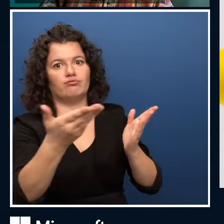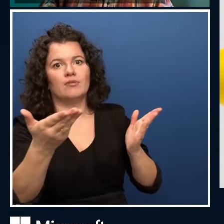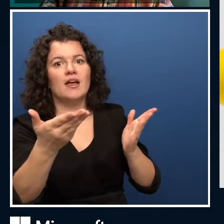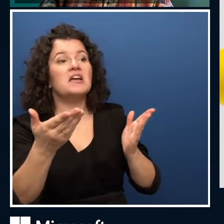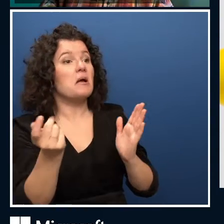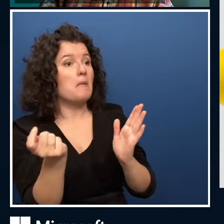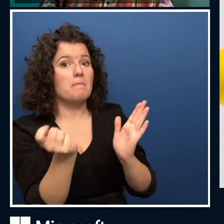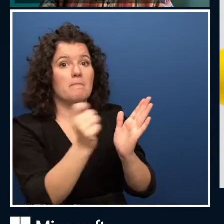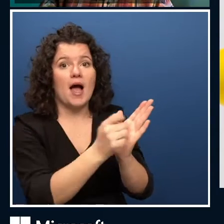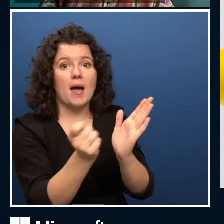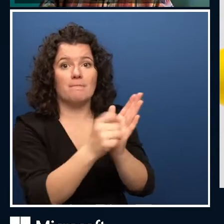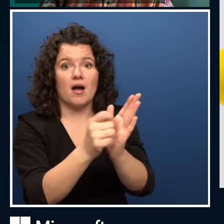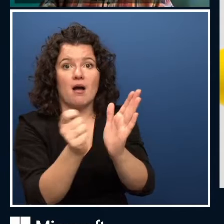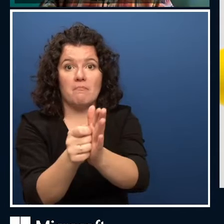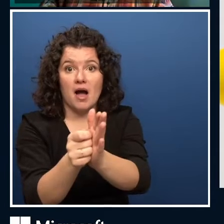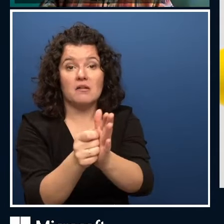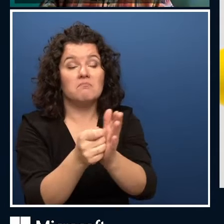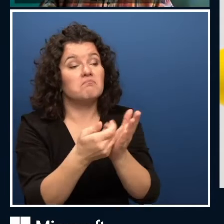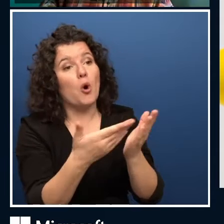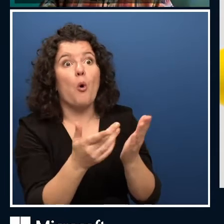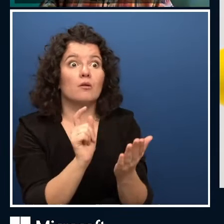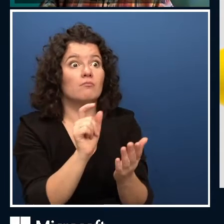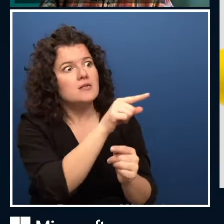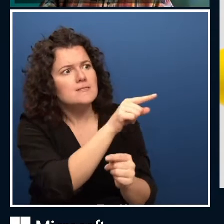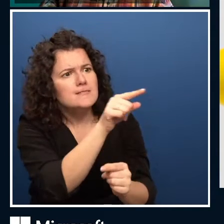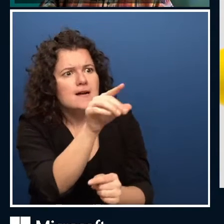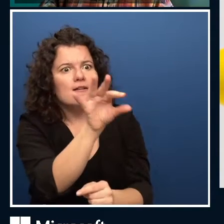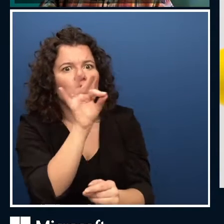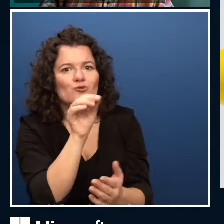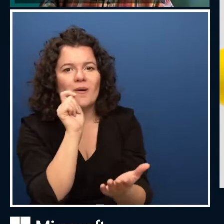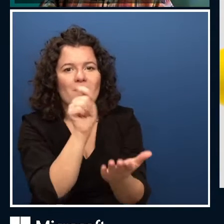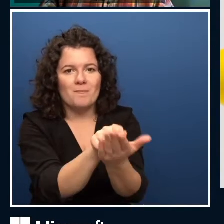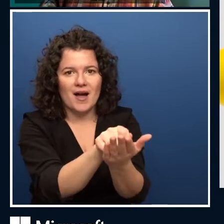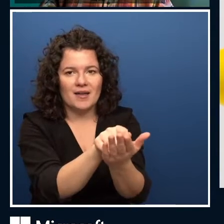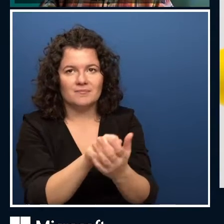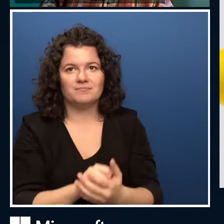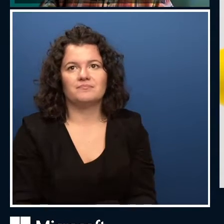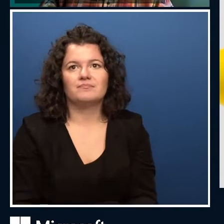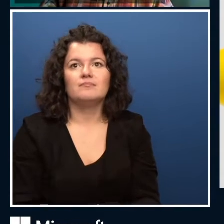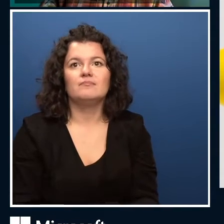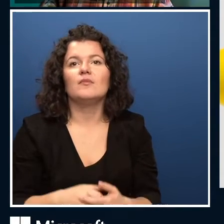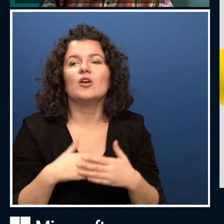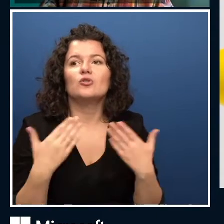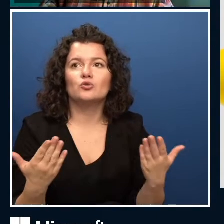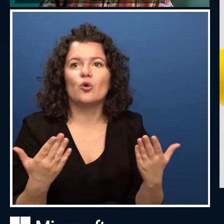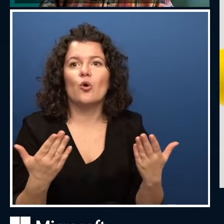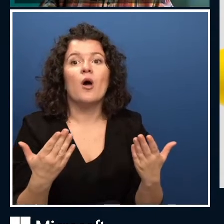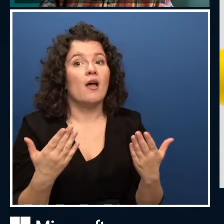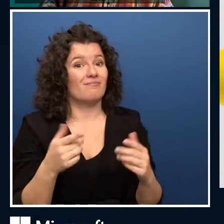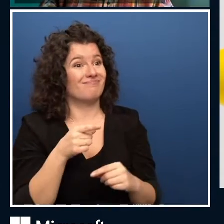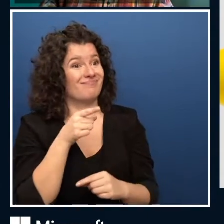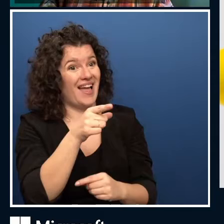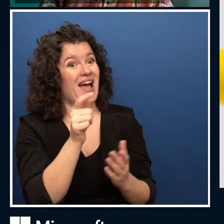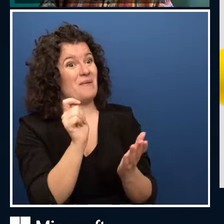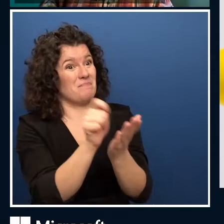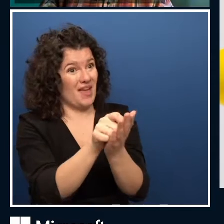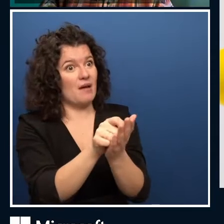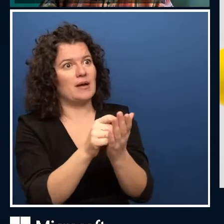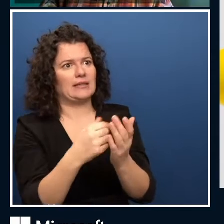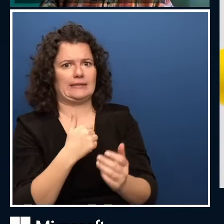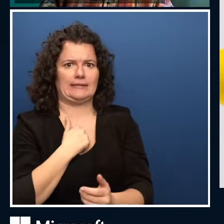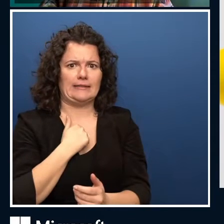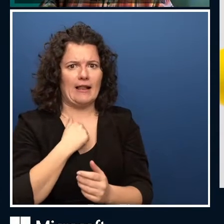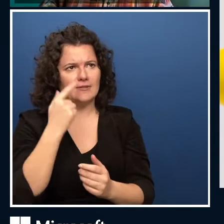service and actually call it by an API and get intelligence back without having to build the algorithm yourself.